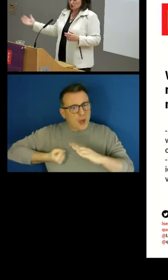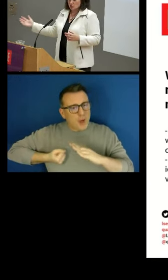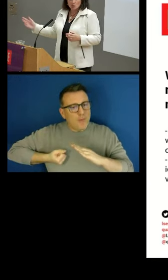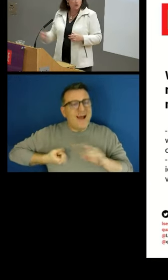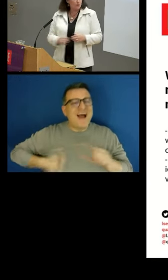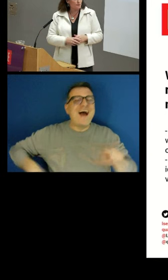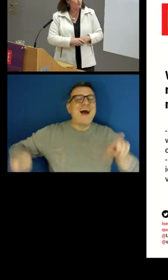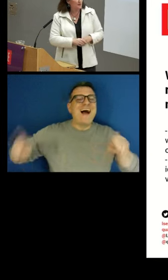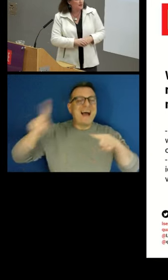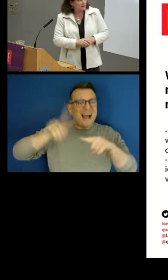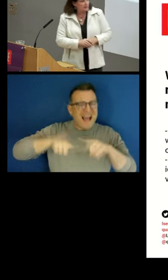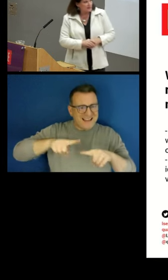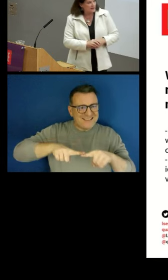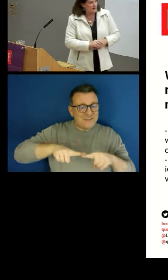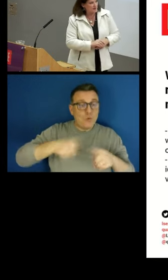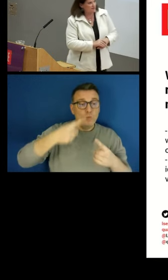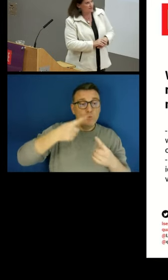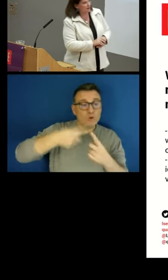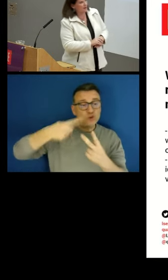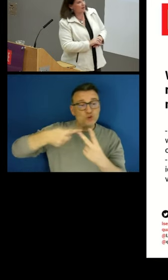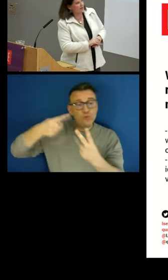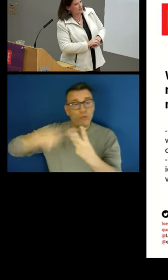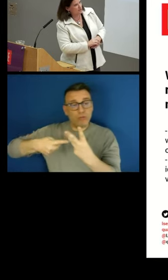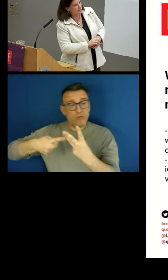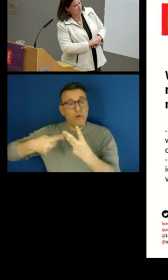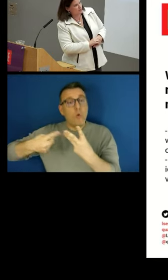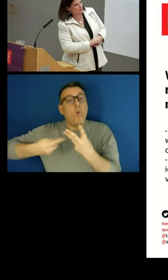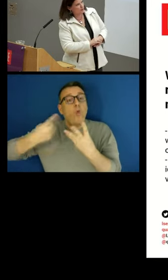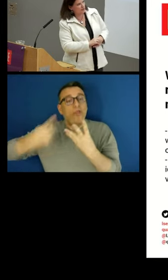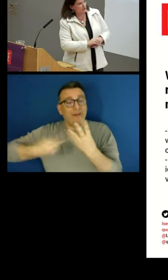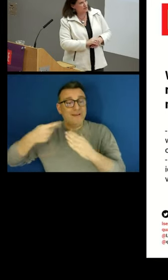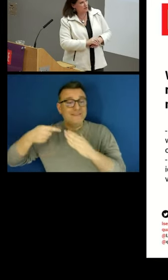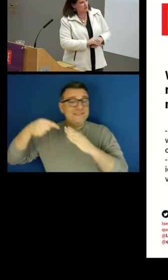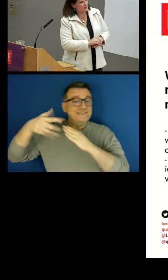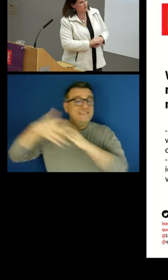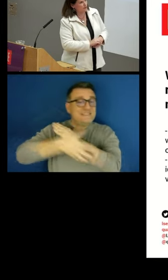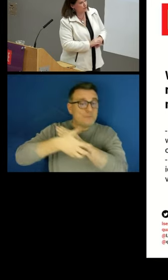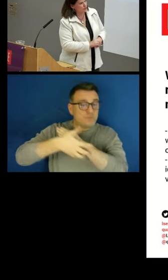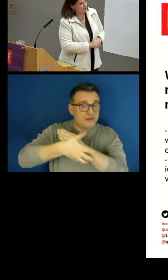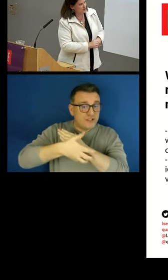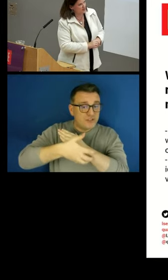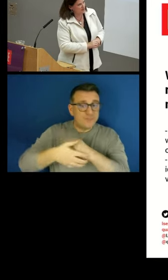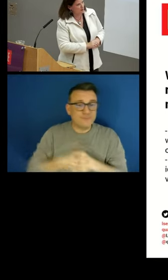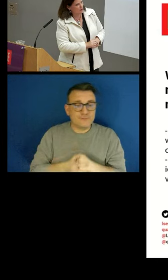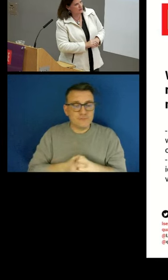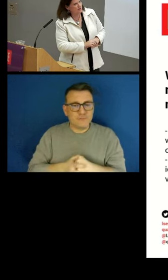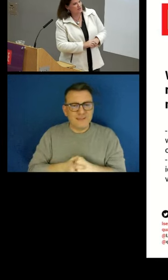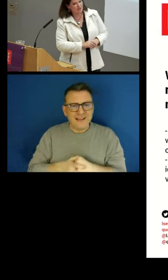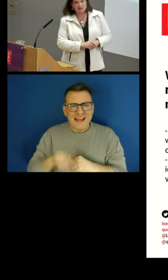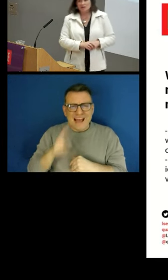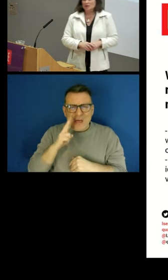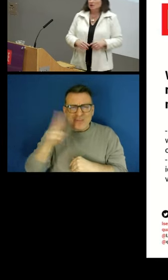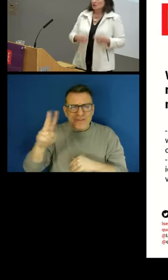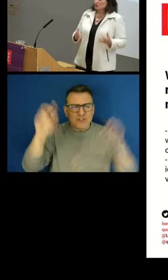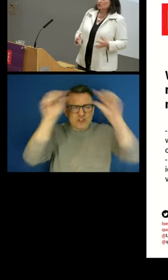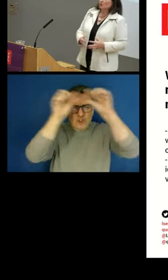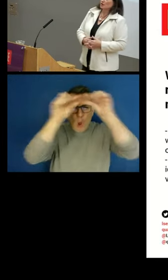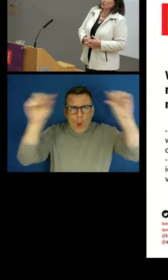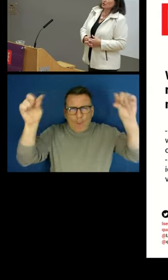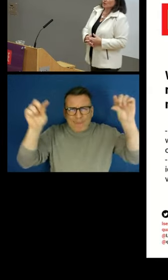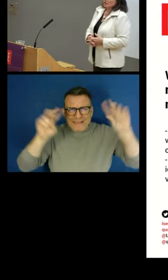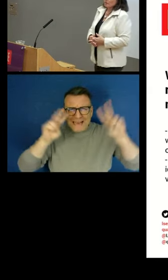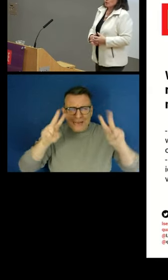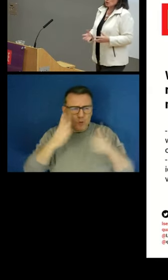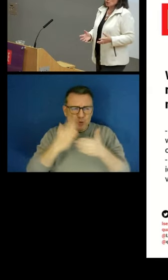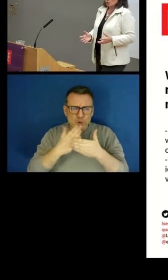deprivations or more. And then there's a very lightly shaded blue at the top, which I'm not sure you can see how well you can see it. Those are